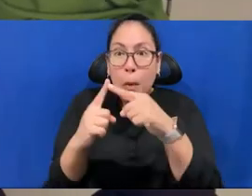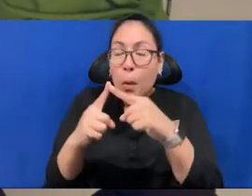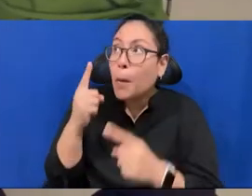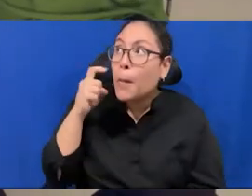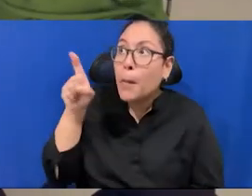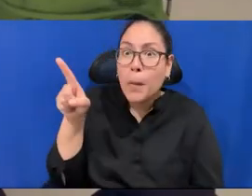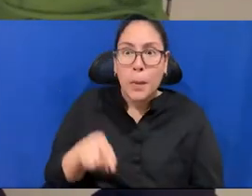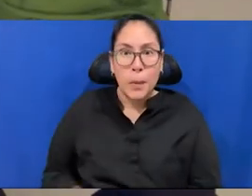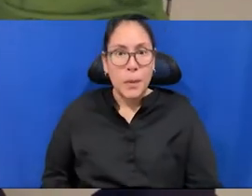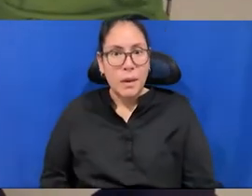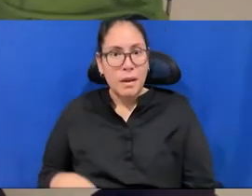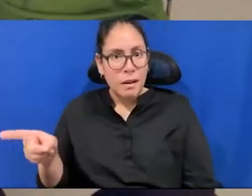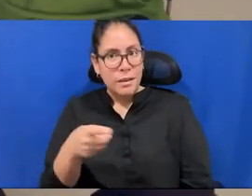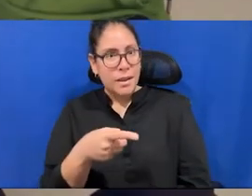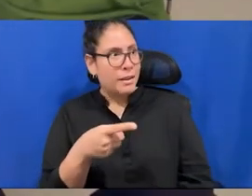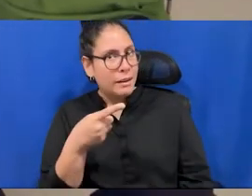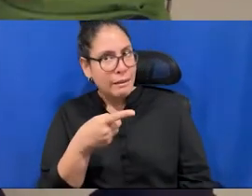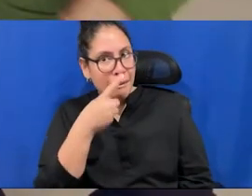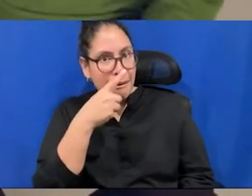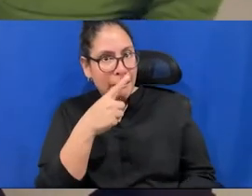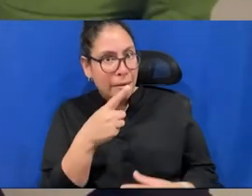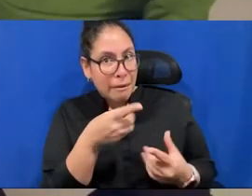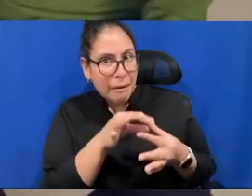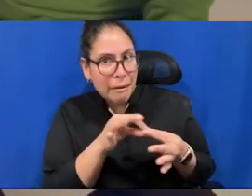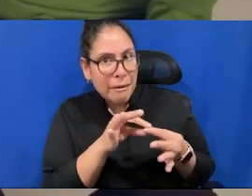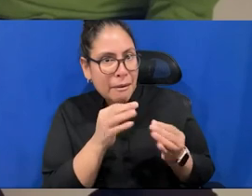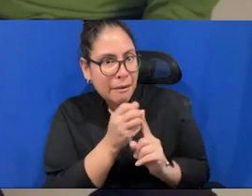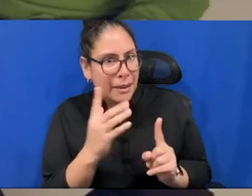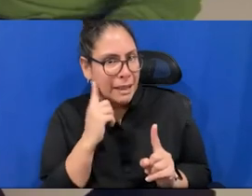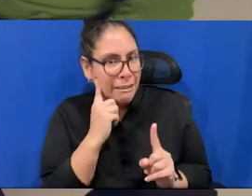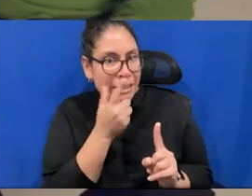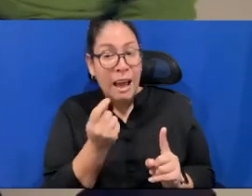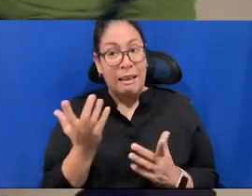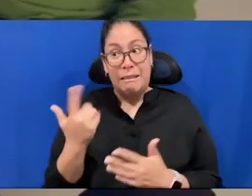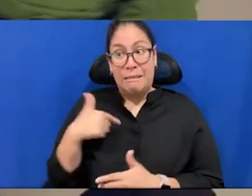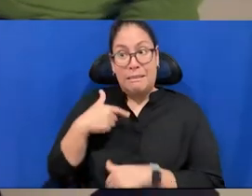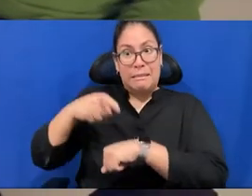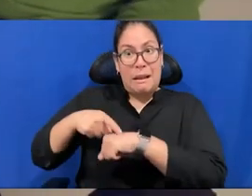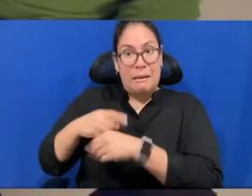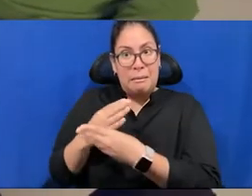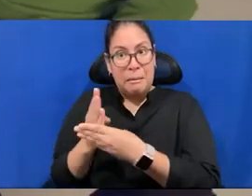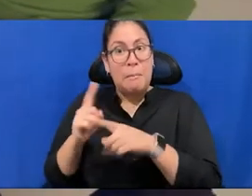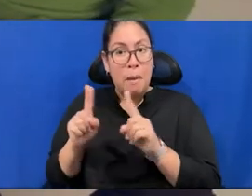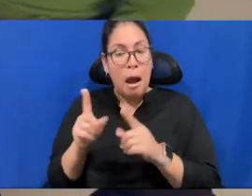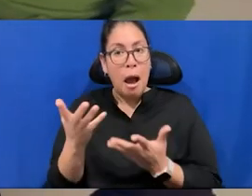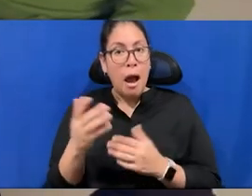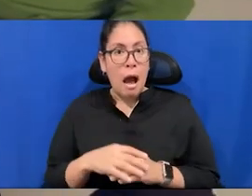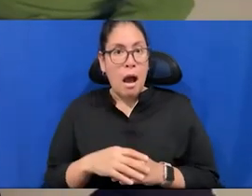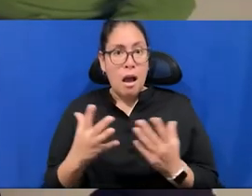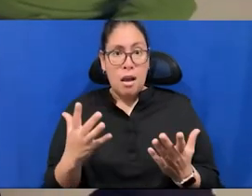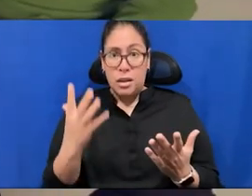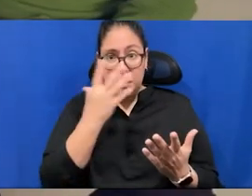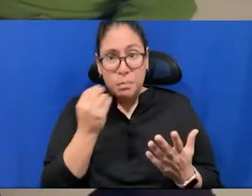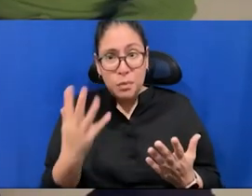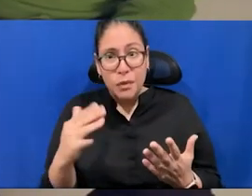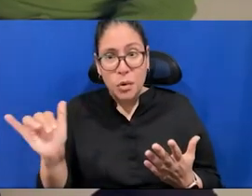saw some... We are running. Yes. No, but, but, uh, but is, uh, yeah. I mean, it was beautiful also. So we invite people from